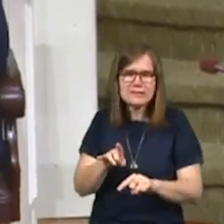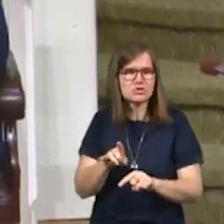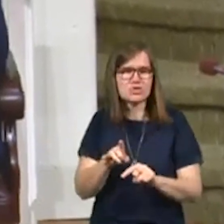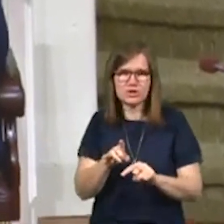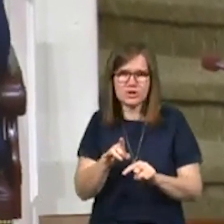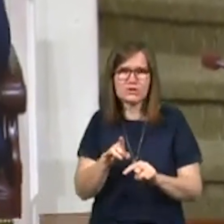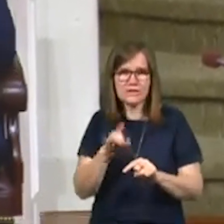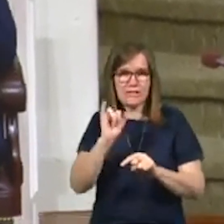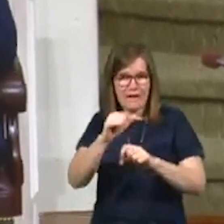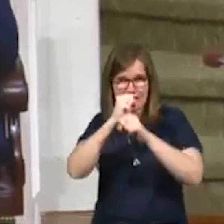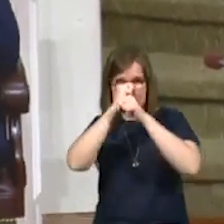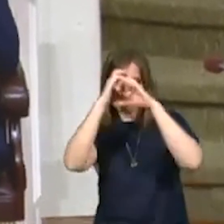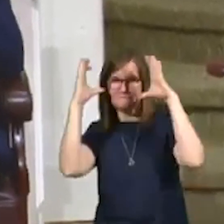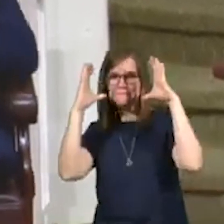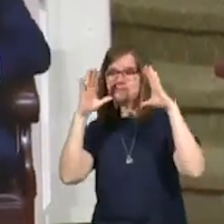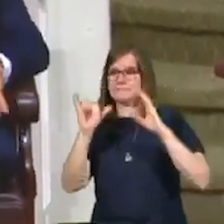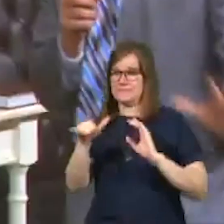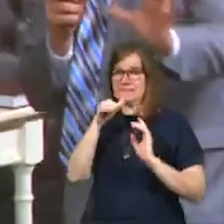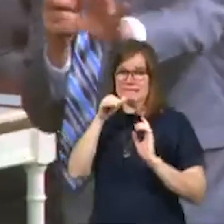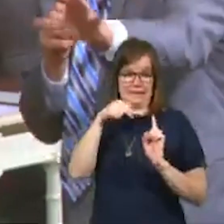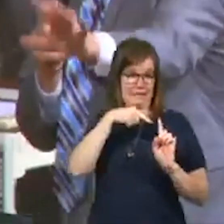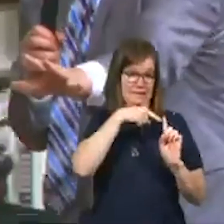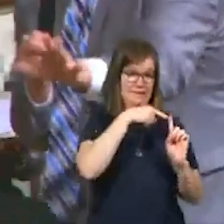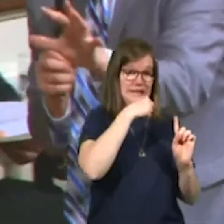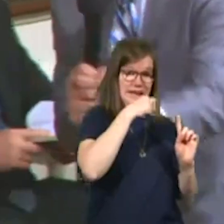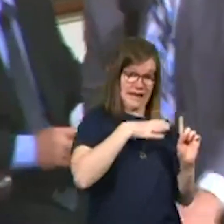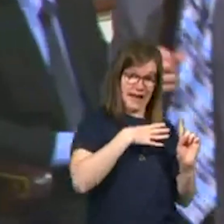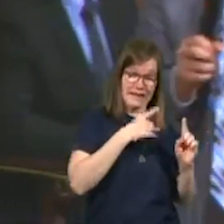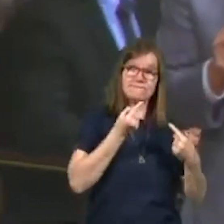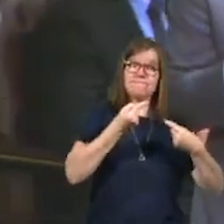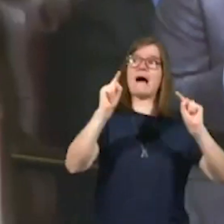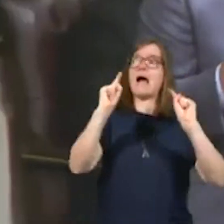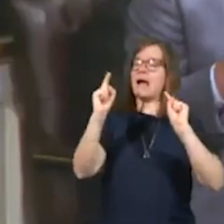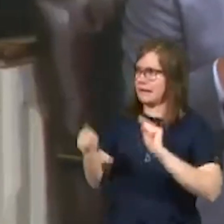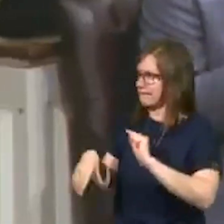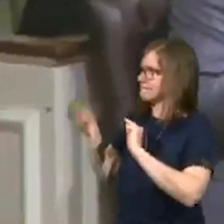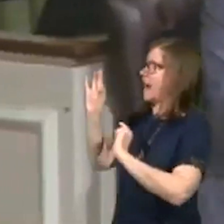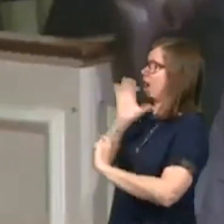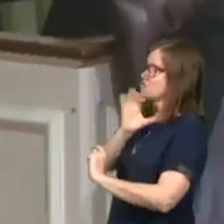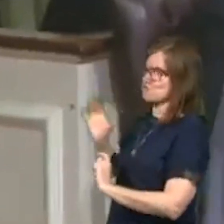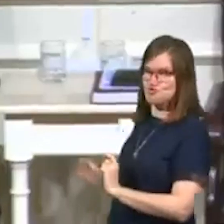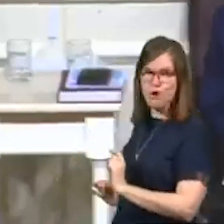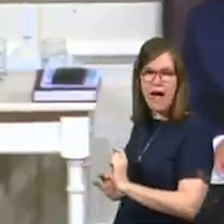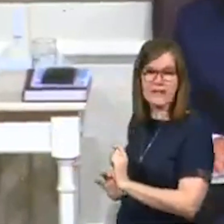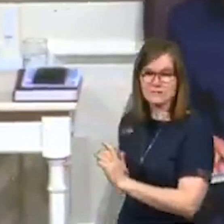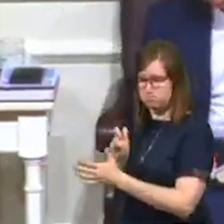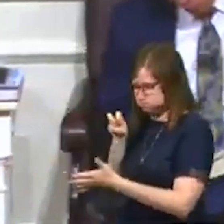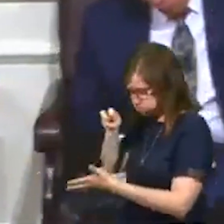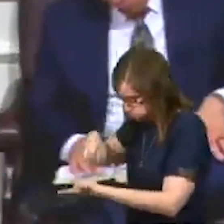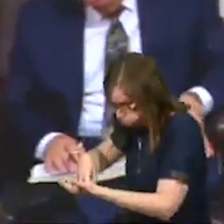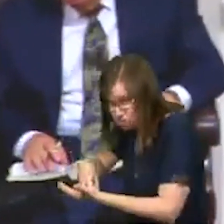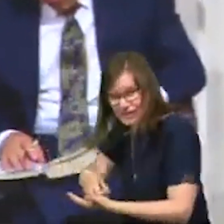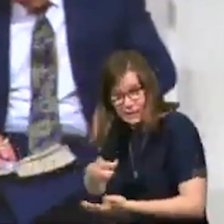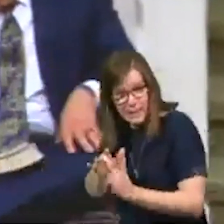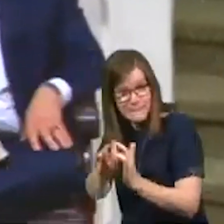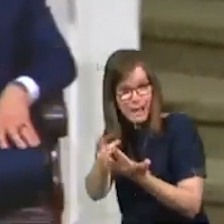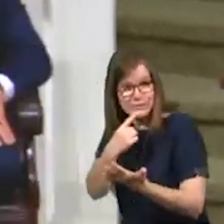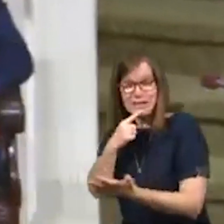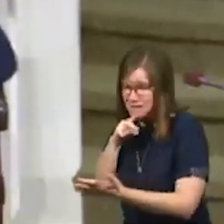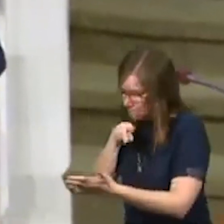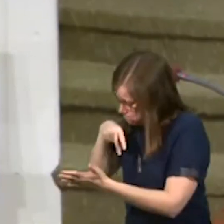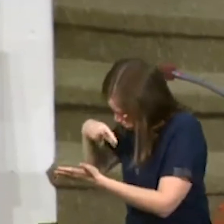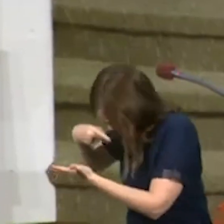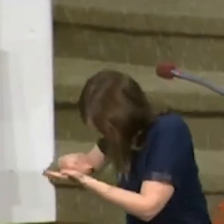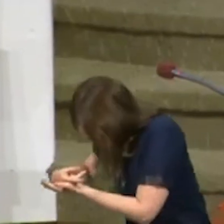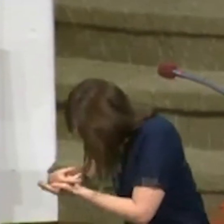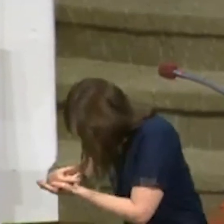It's a vivid picture of this lady. When she finally gets to Christ, she, she falls at his feet. That's what the Bible says. She fell